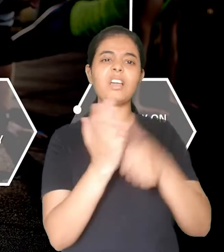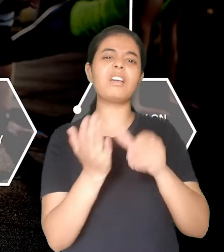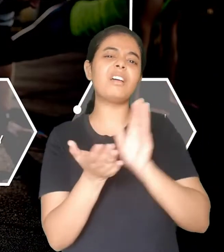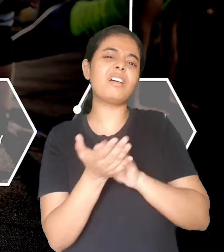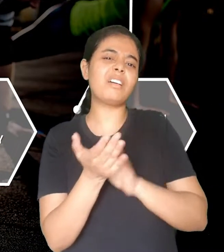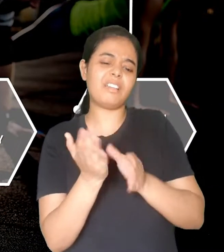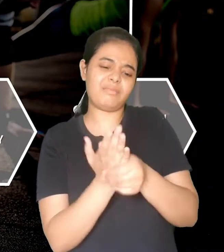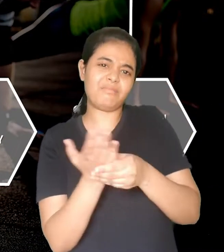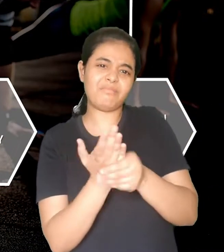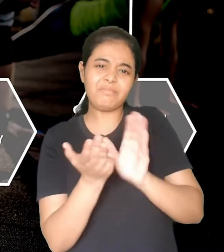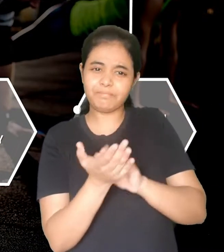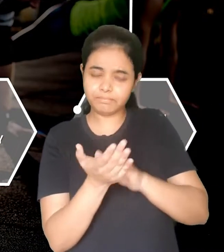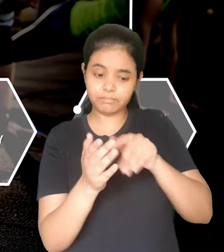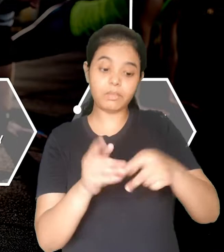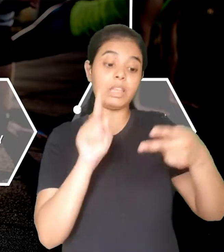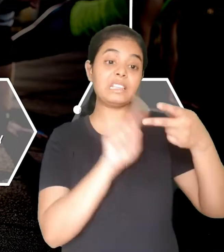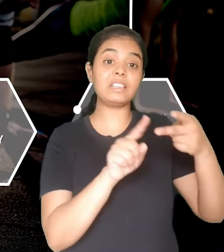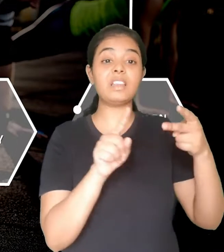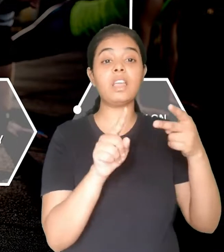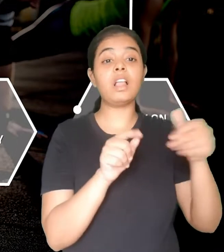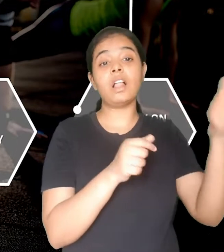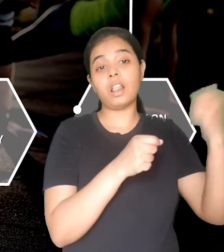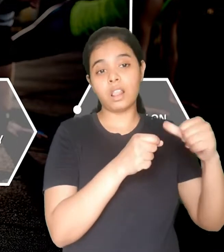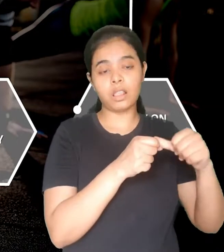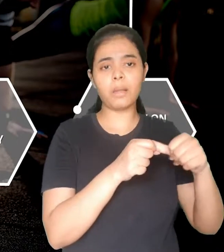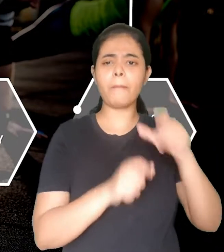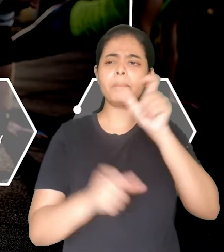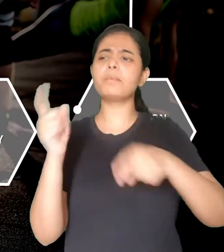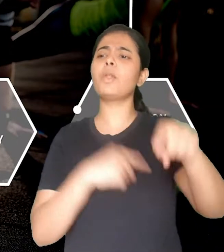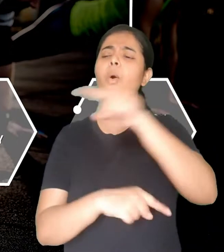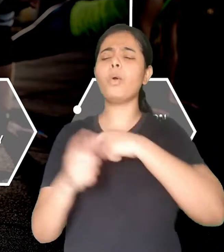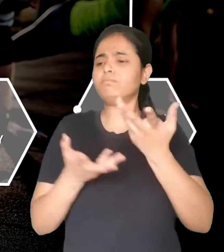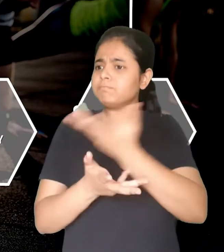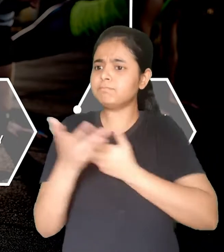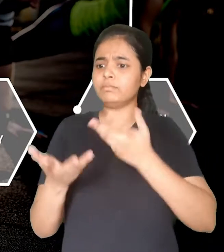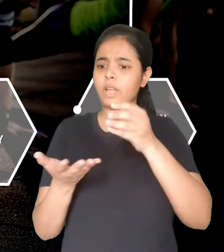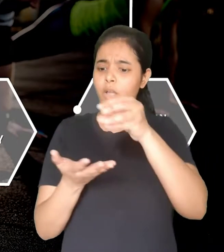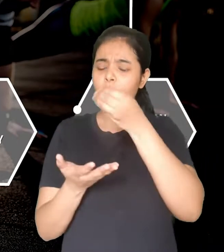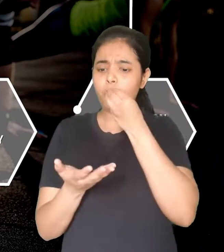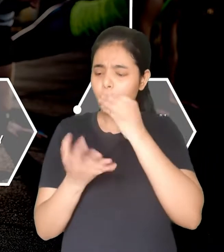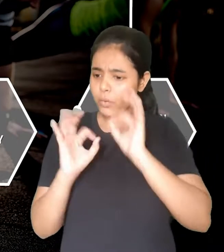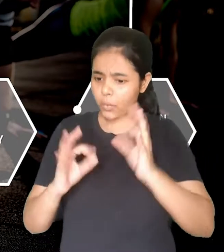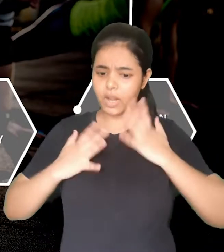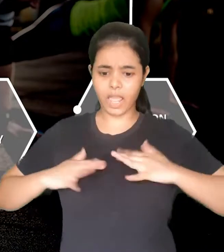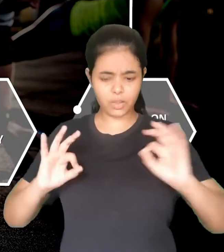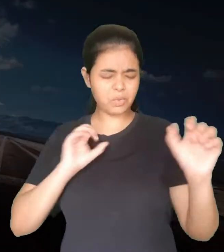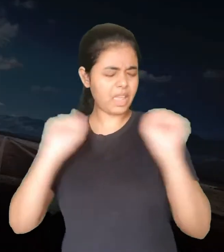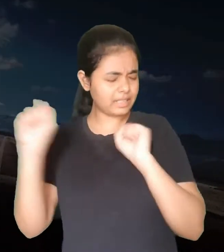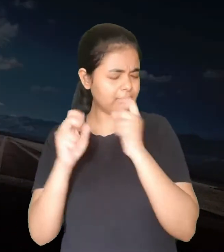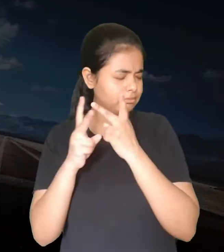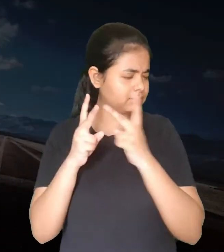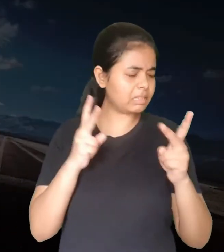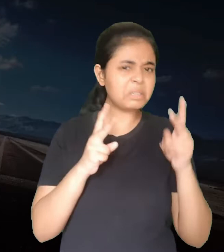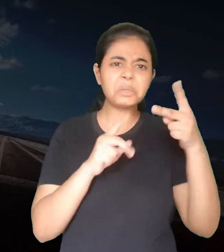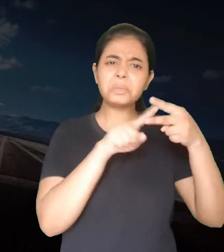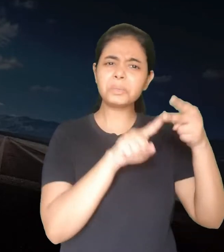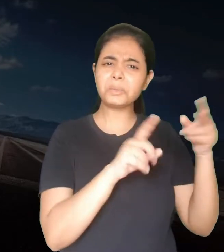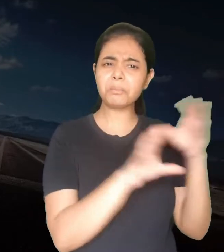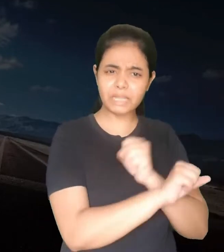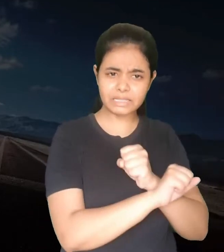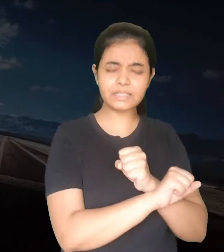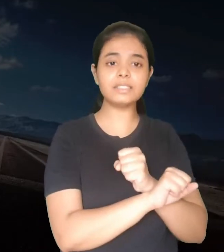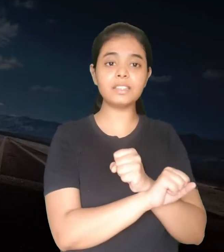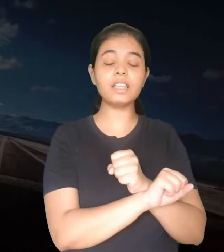and alcohol, which are many a times overlooked when talking about all round well being. In simple